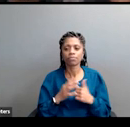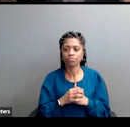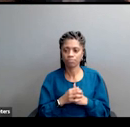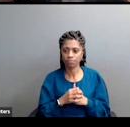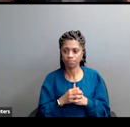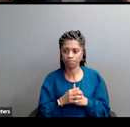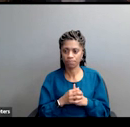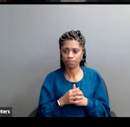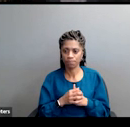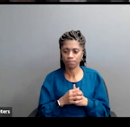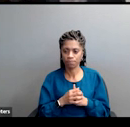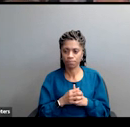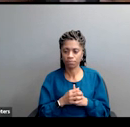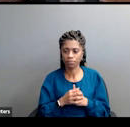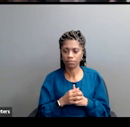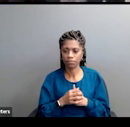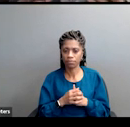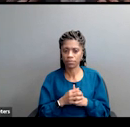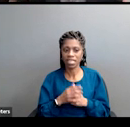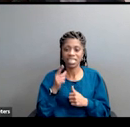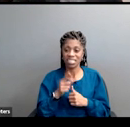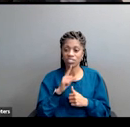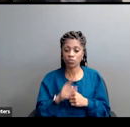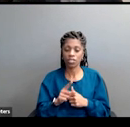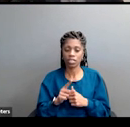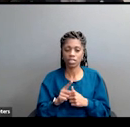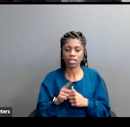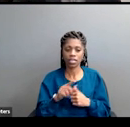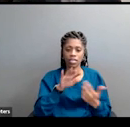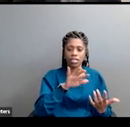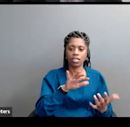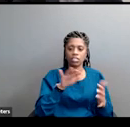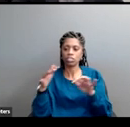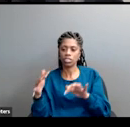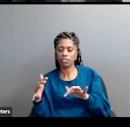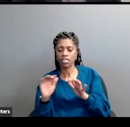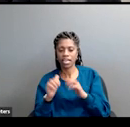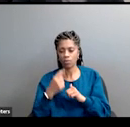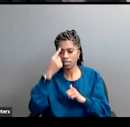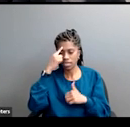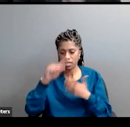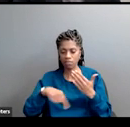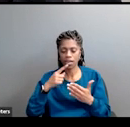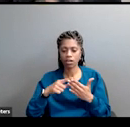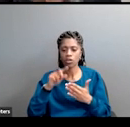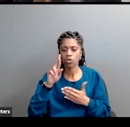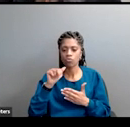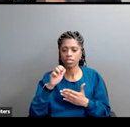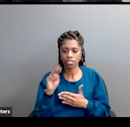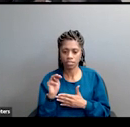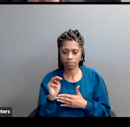this is a shift in how we think about racism and what's happening in society